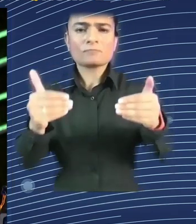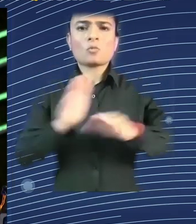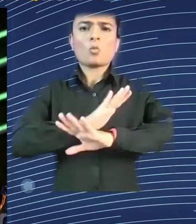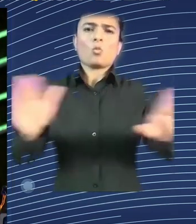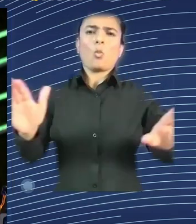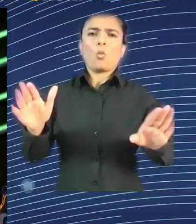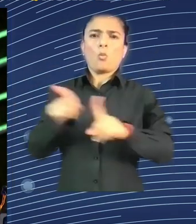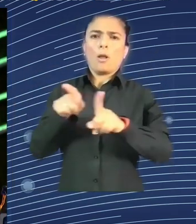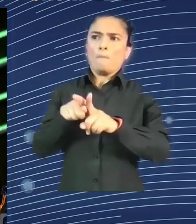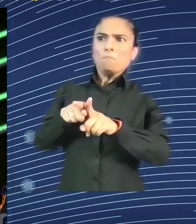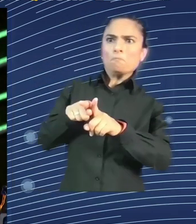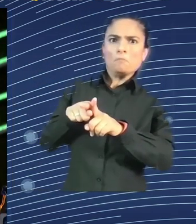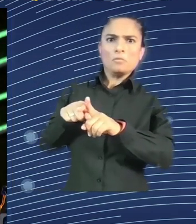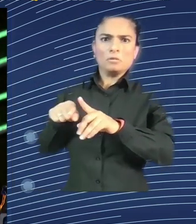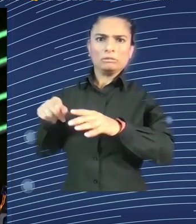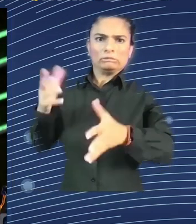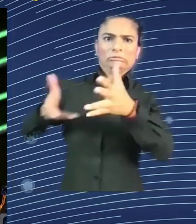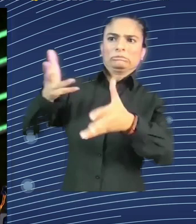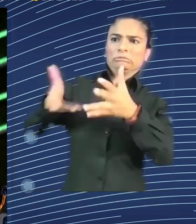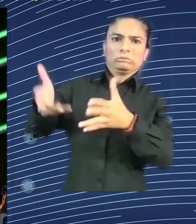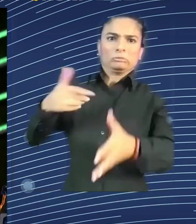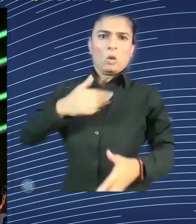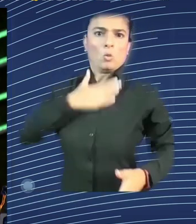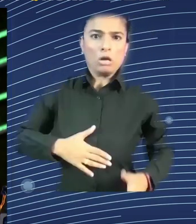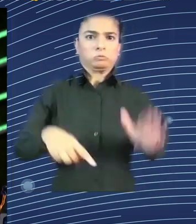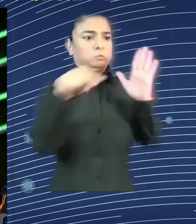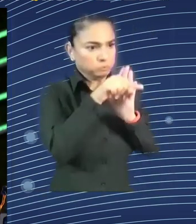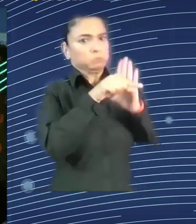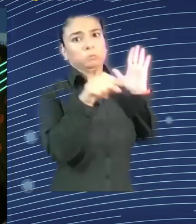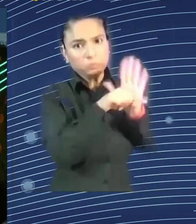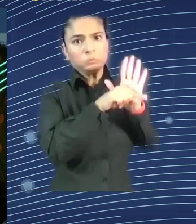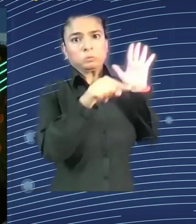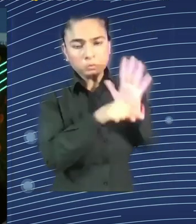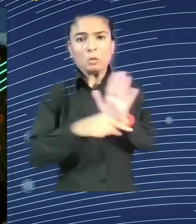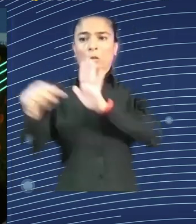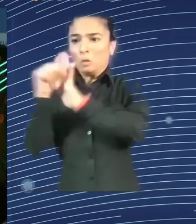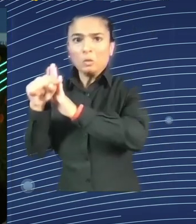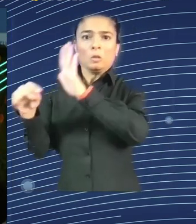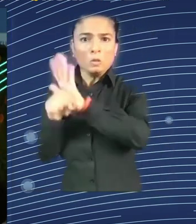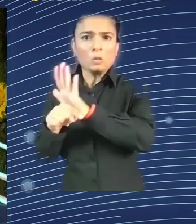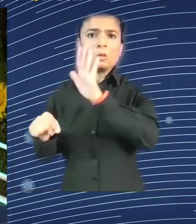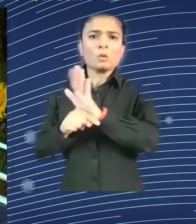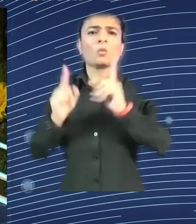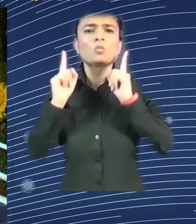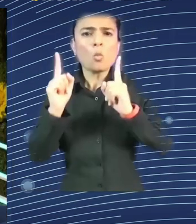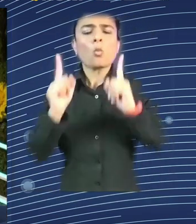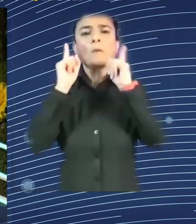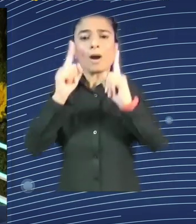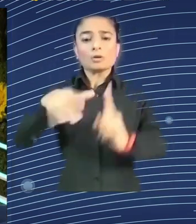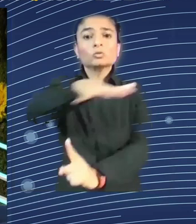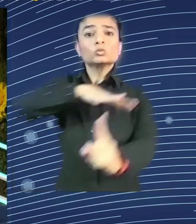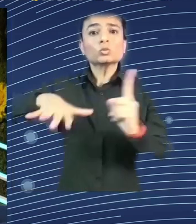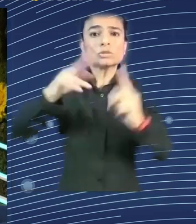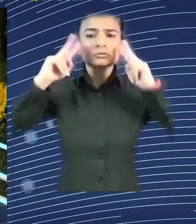we can actually move forward and have a proper digital future. Thank you very much. Your brief contribution, Mr. Commissioner. It is absolutely true that